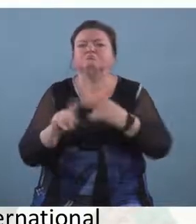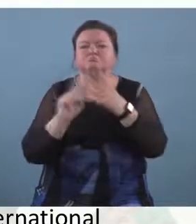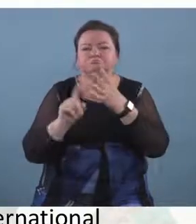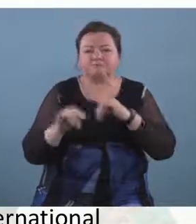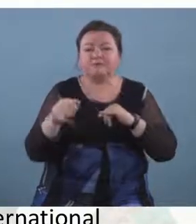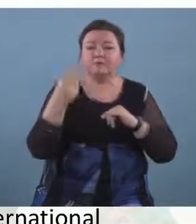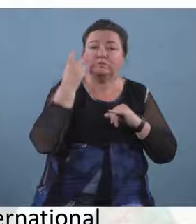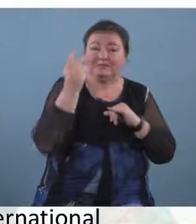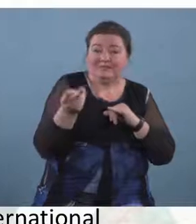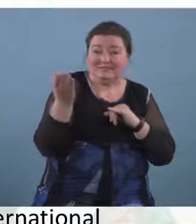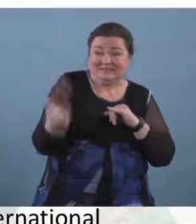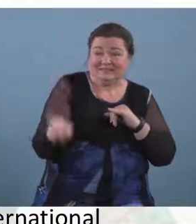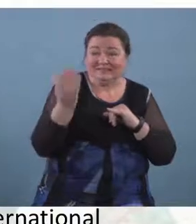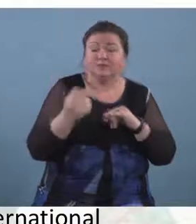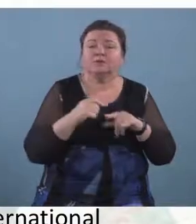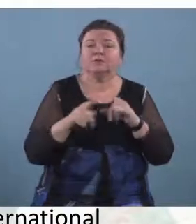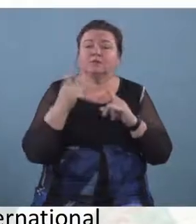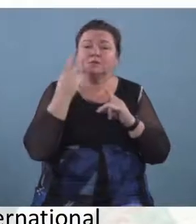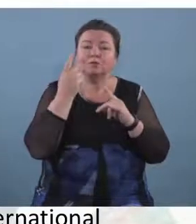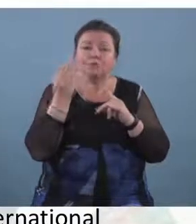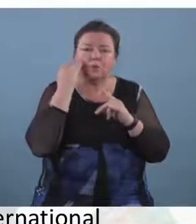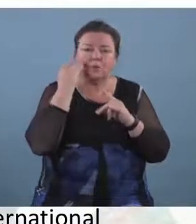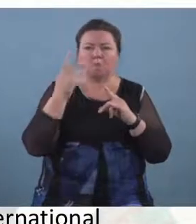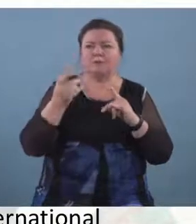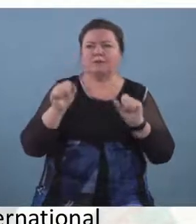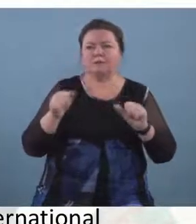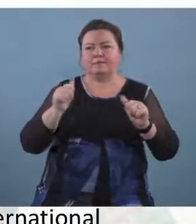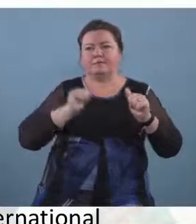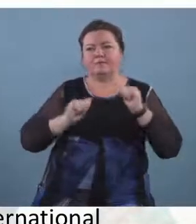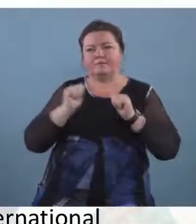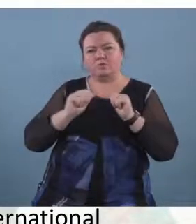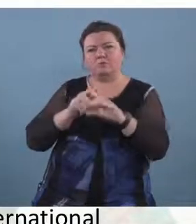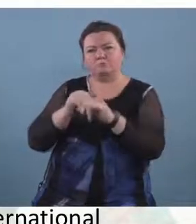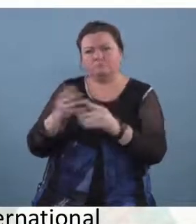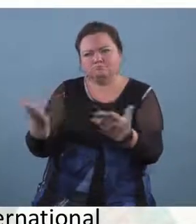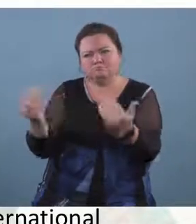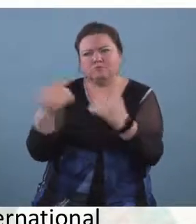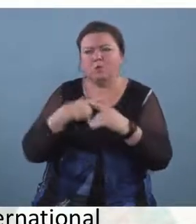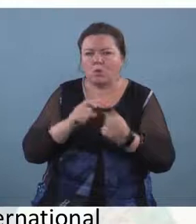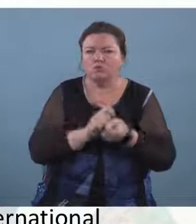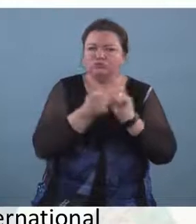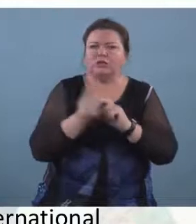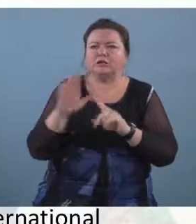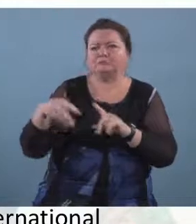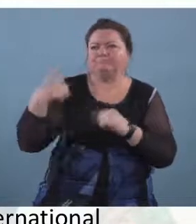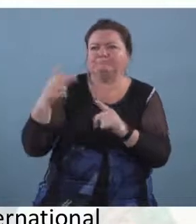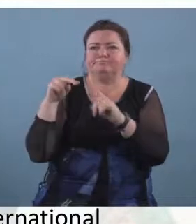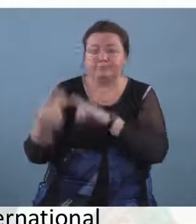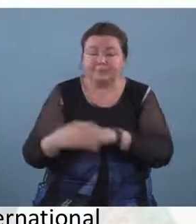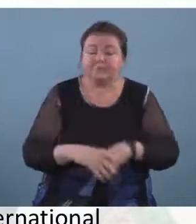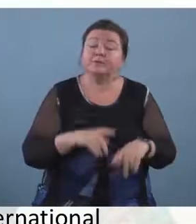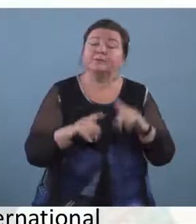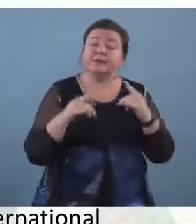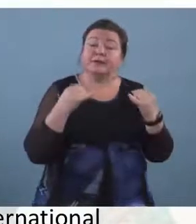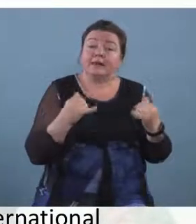see a musician with a hearing not performing and we want to change that and if they are made